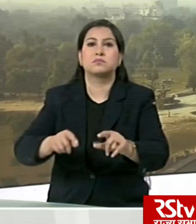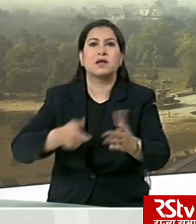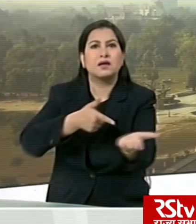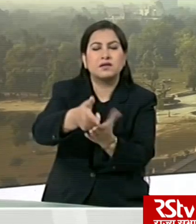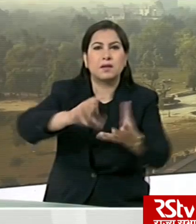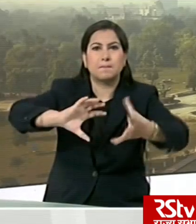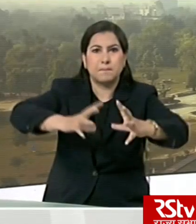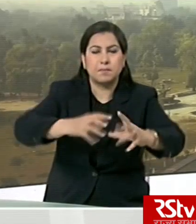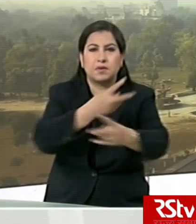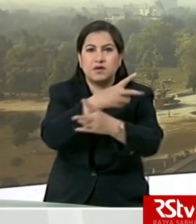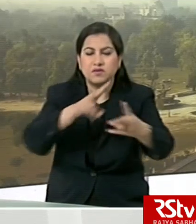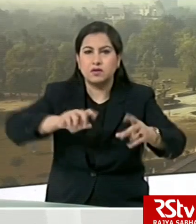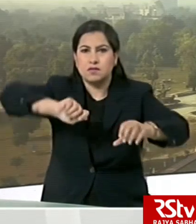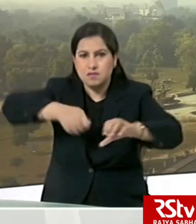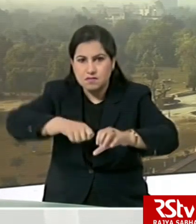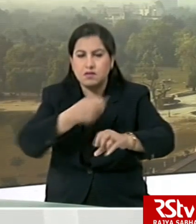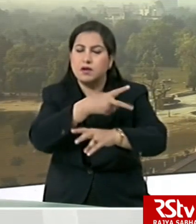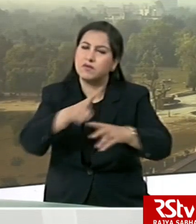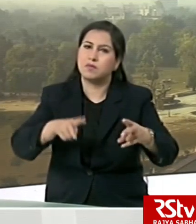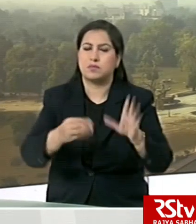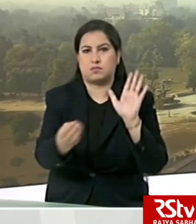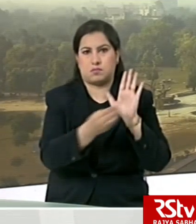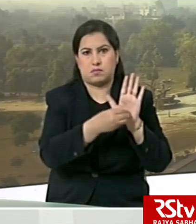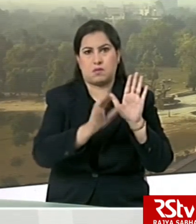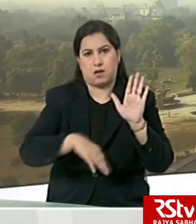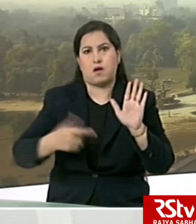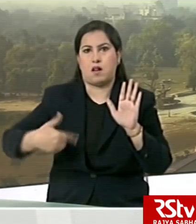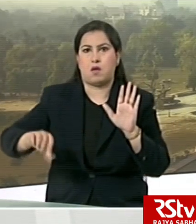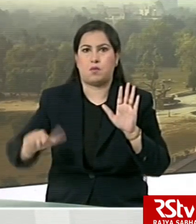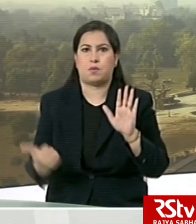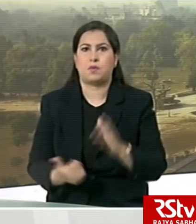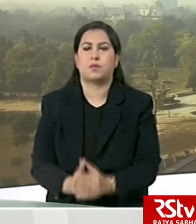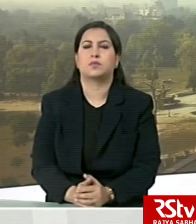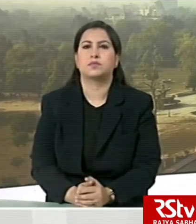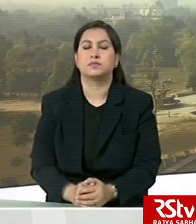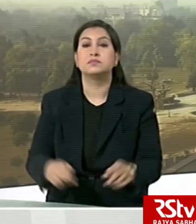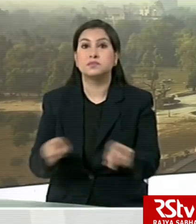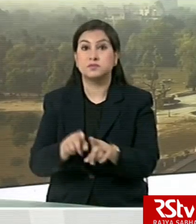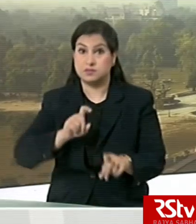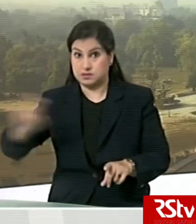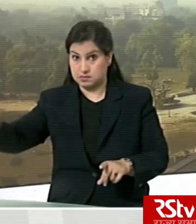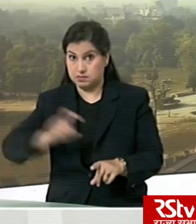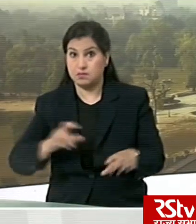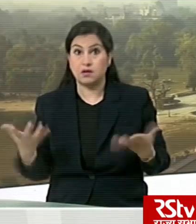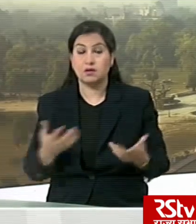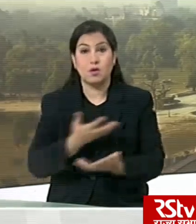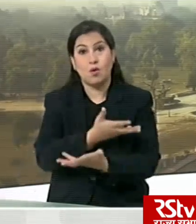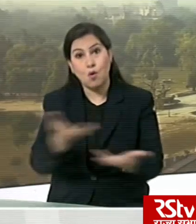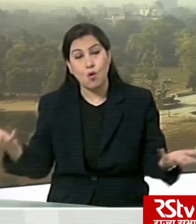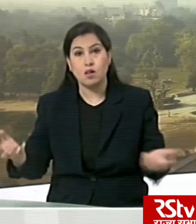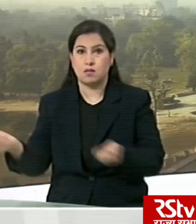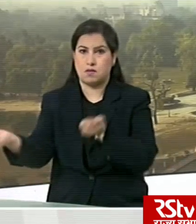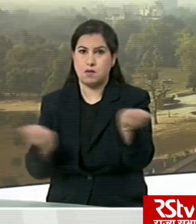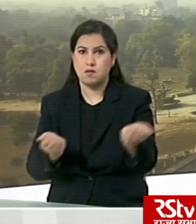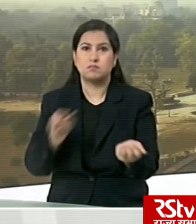spare parts and repairs as well has also been mentioned in that lockdown. And in the transport sector, all the goods traffic